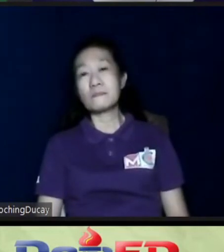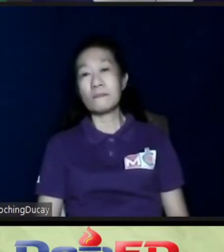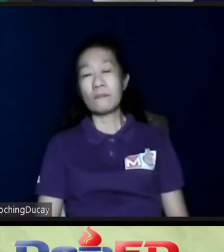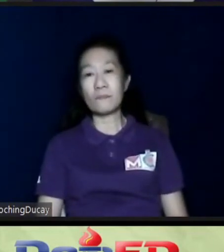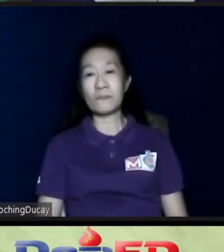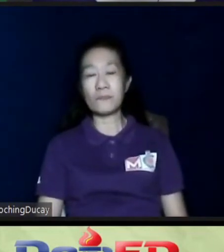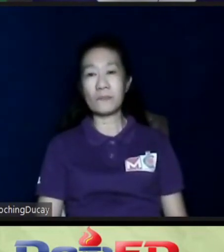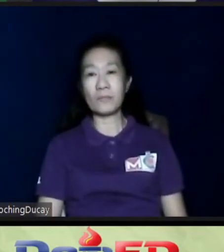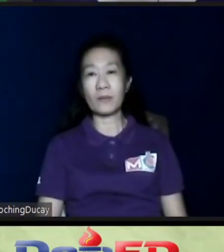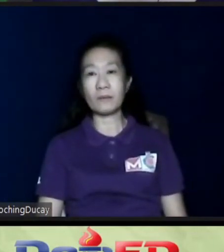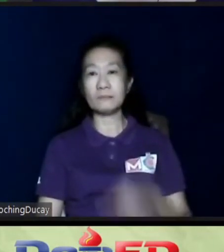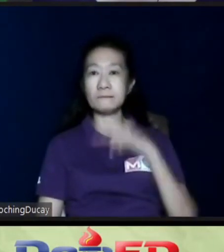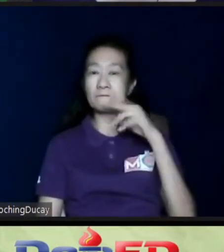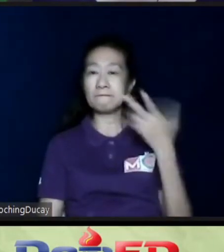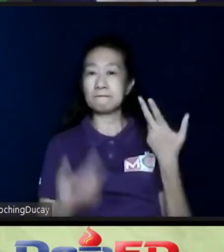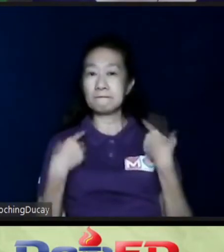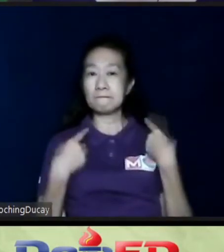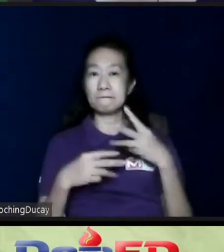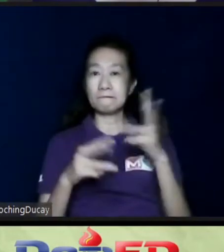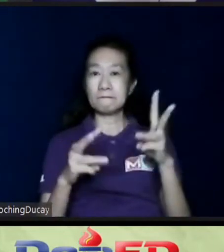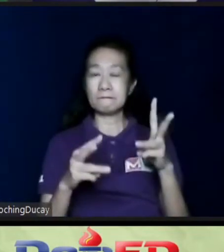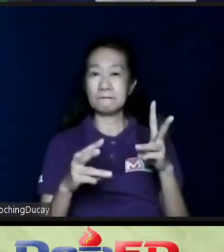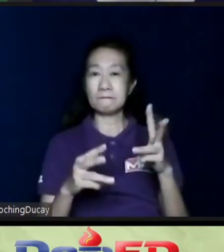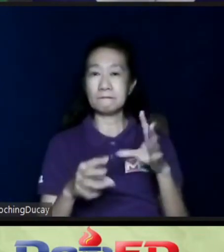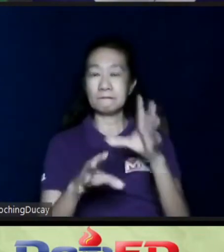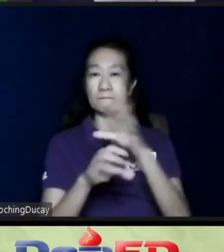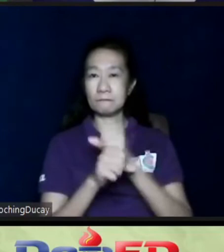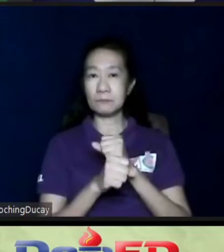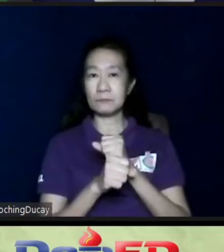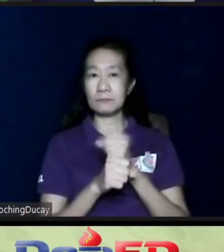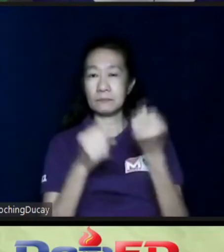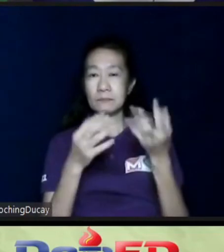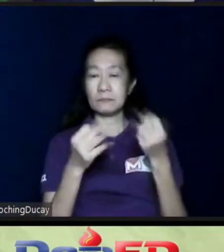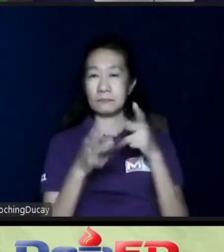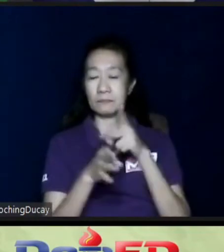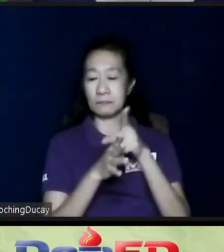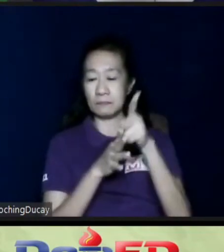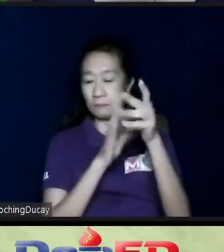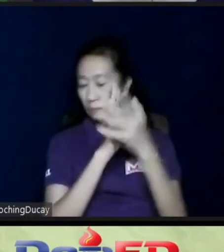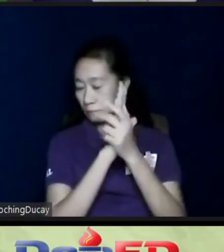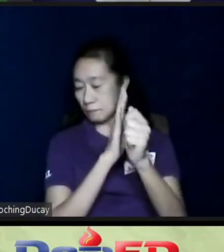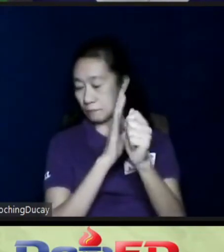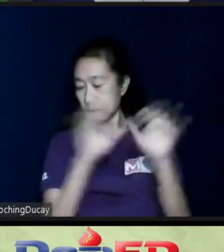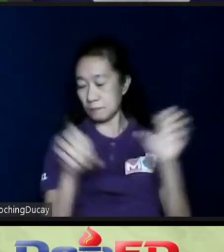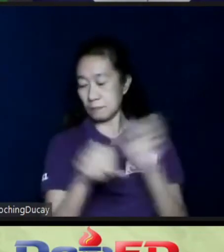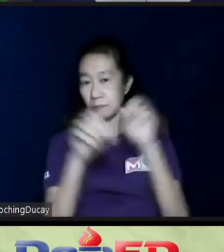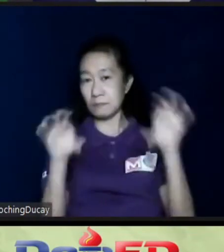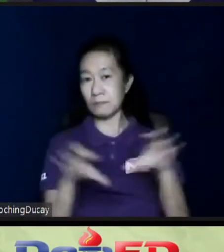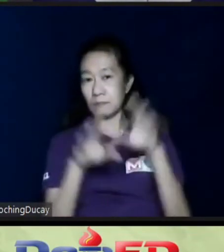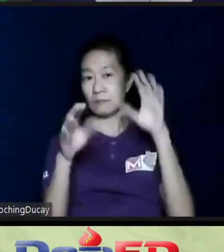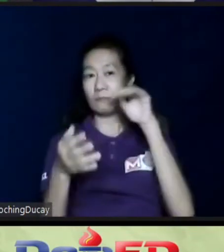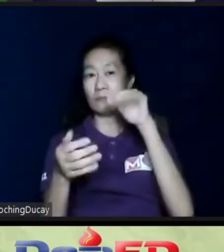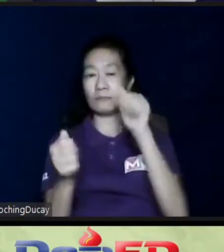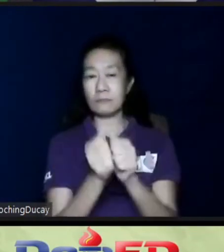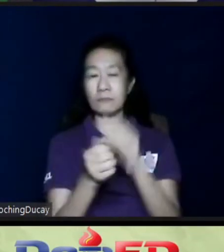wouldn't have the means to hire as many of these professionals, not to work directly with the students in the public schools.